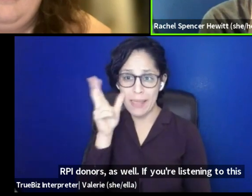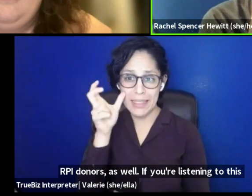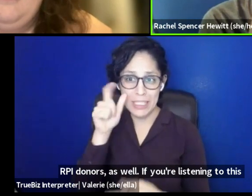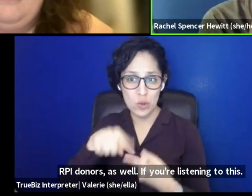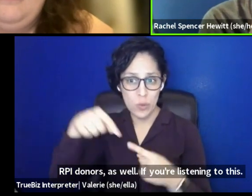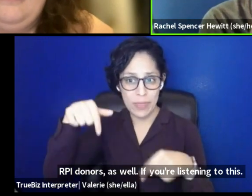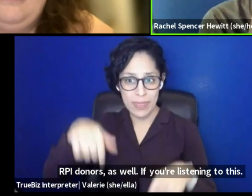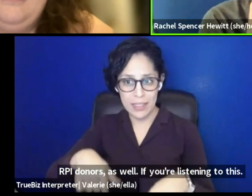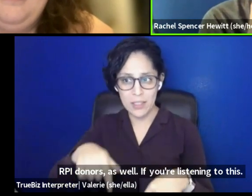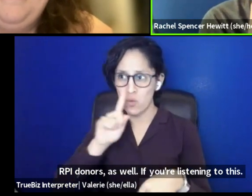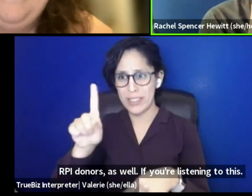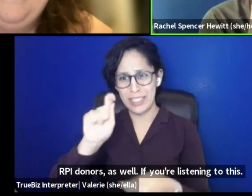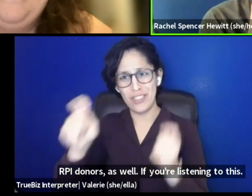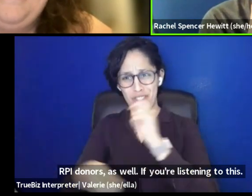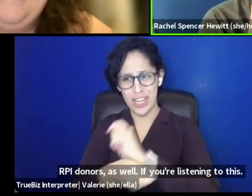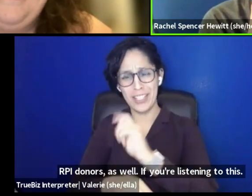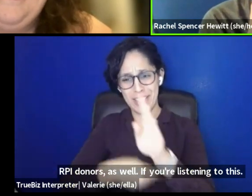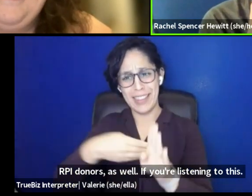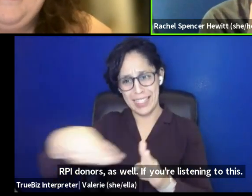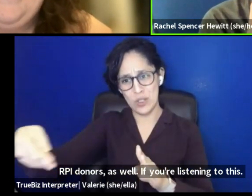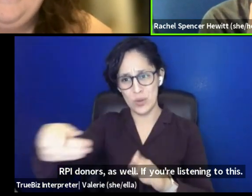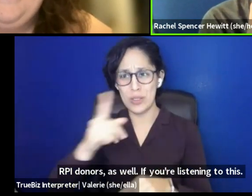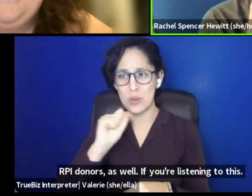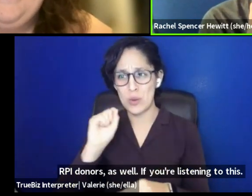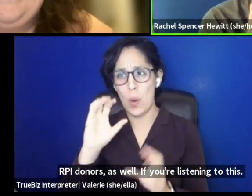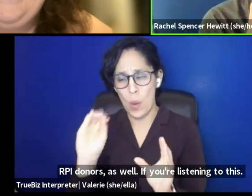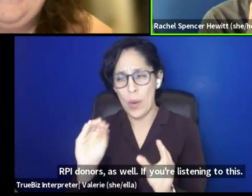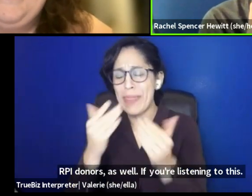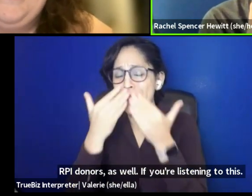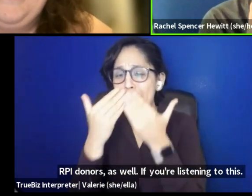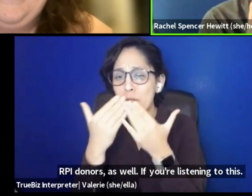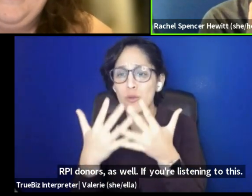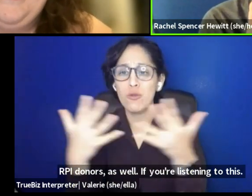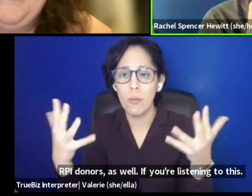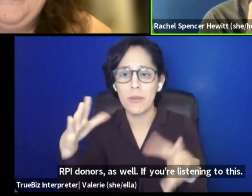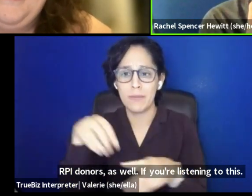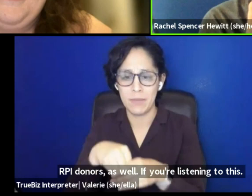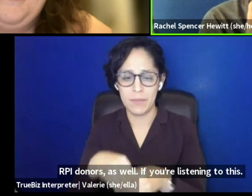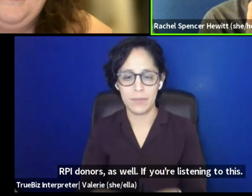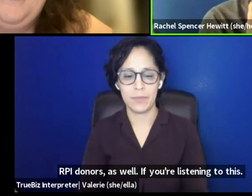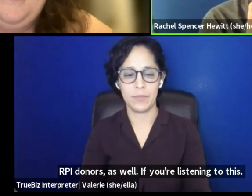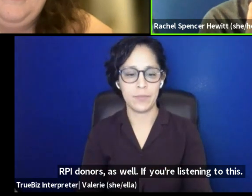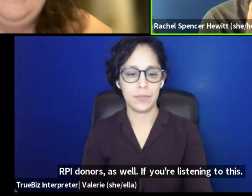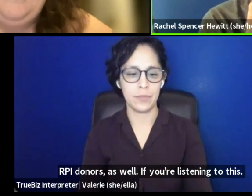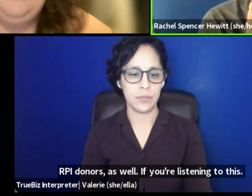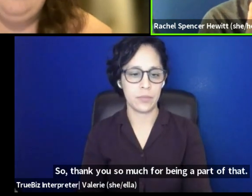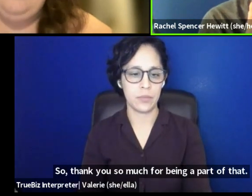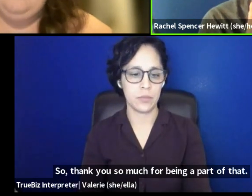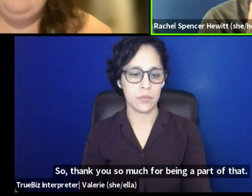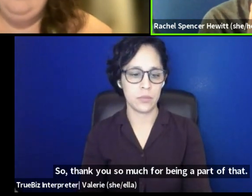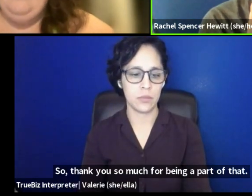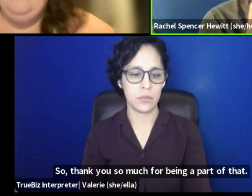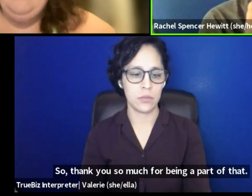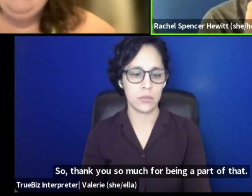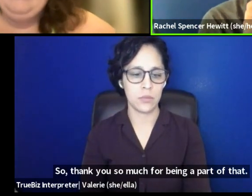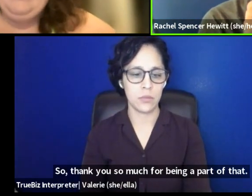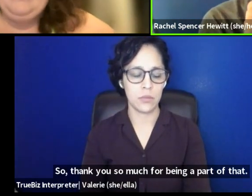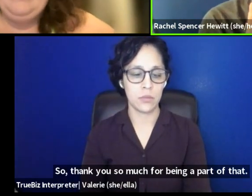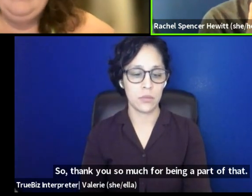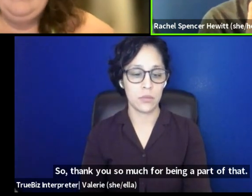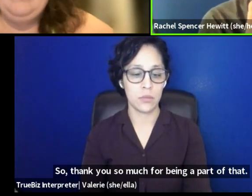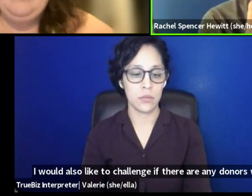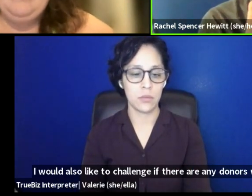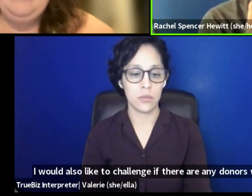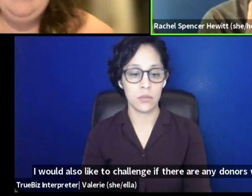you're changing the industry. So thank you so much for being a part of that. Um, I would also like to challenge if there are any donors